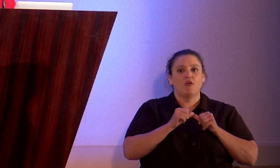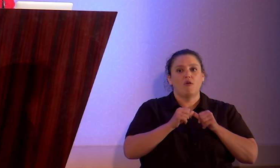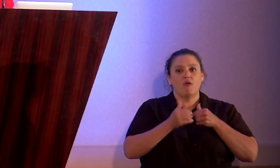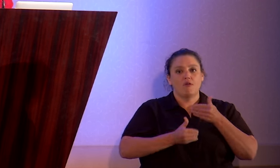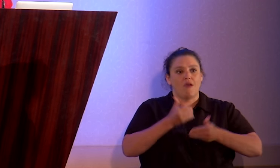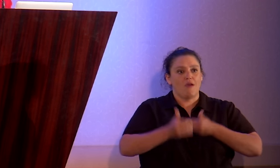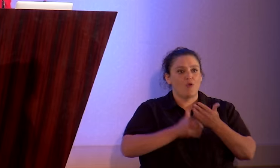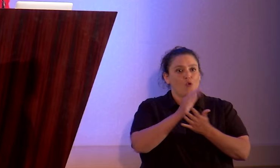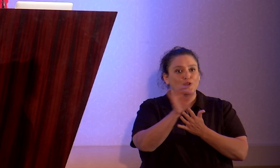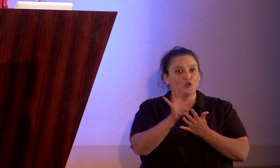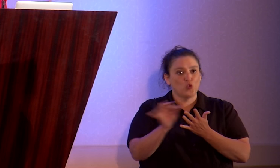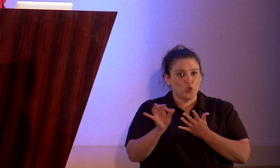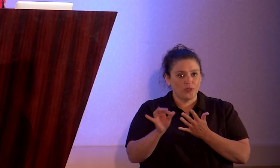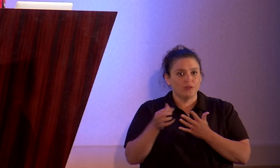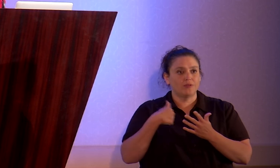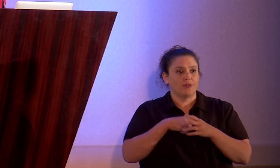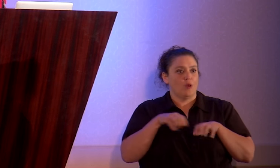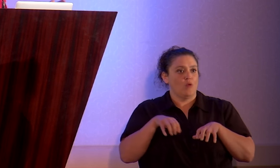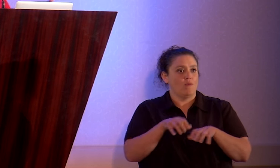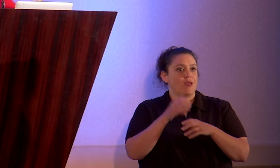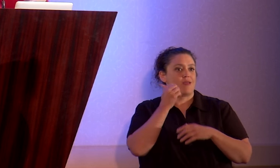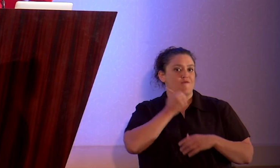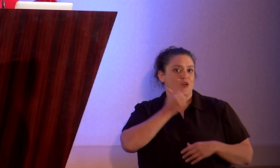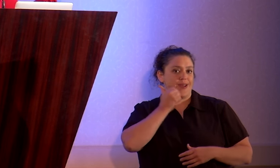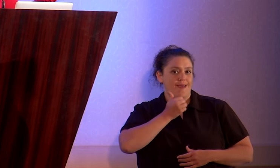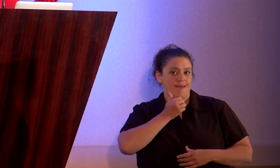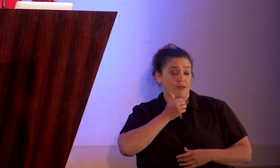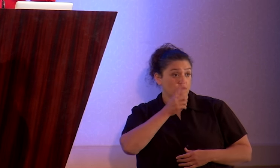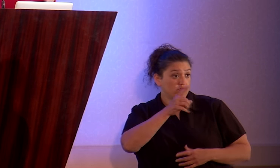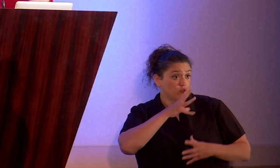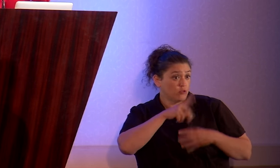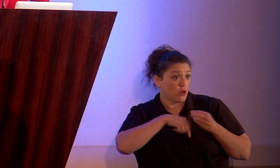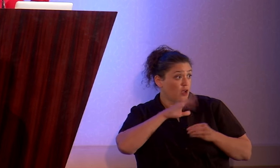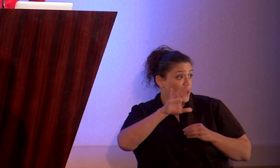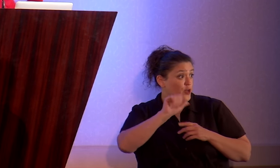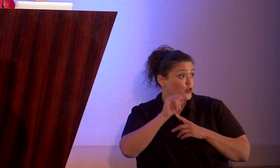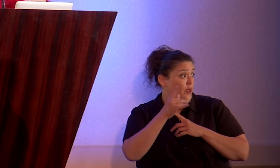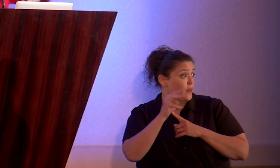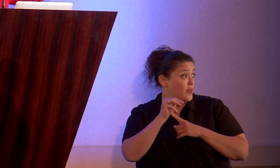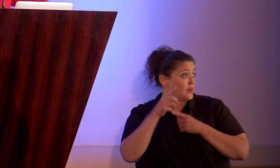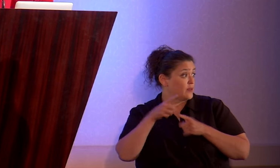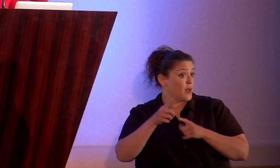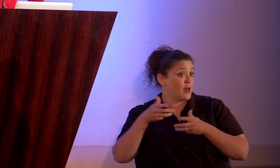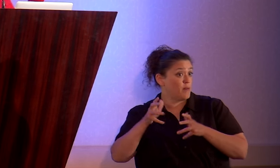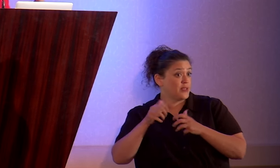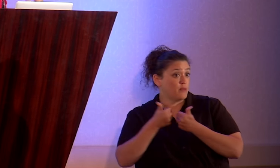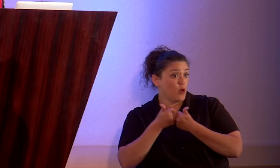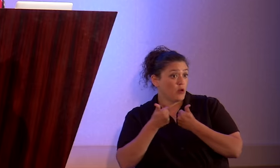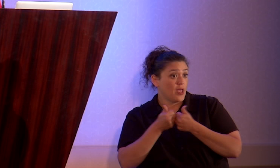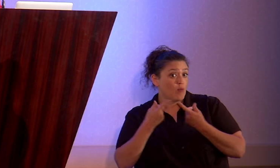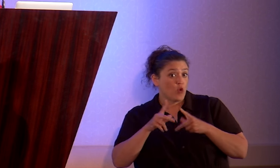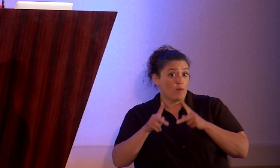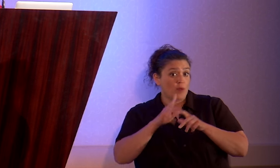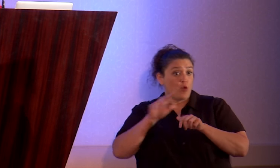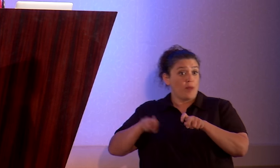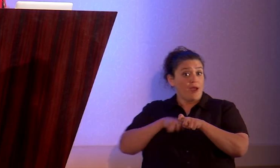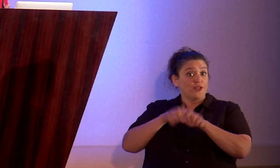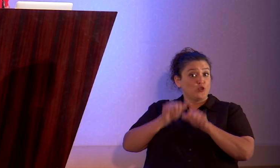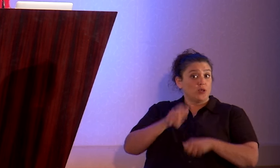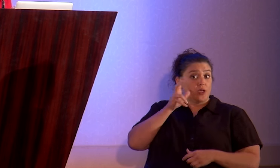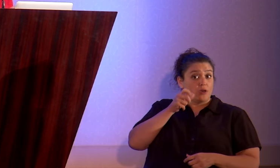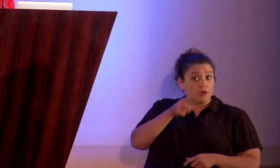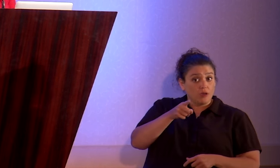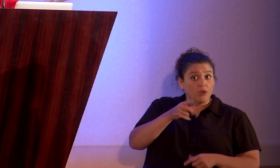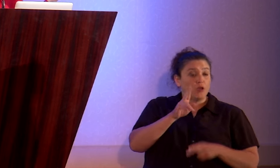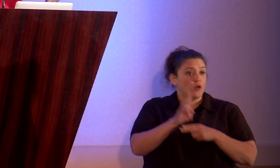of choices that we make every day. Do you chat about your atheism at the basketball game where people behind you can hear you? Do you wear